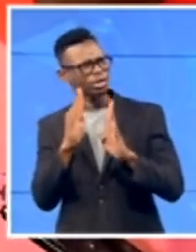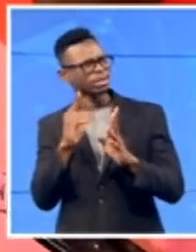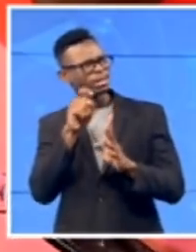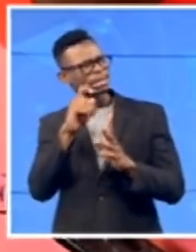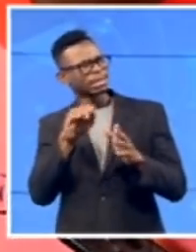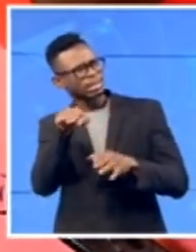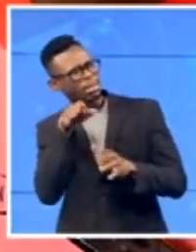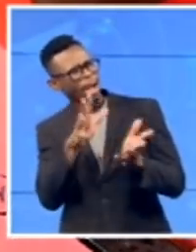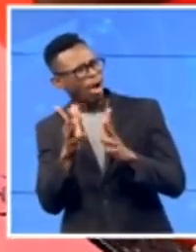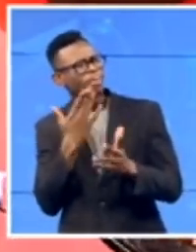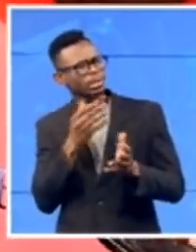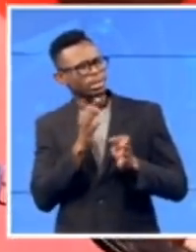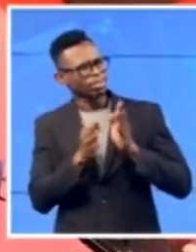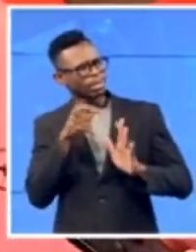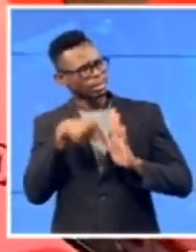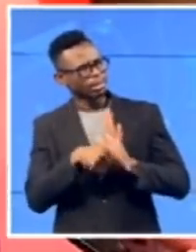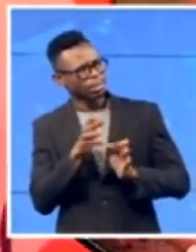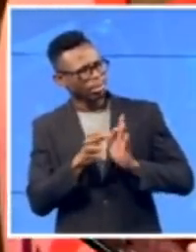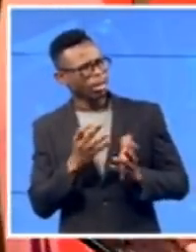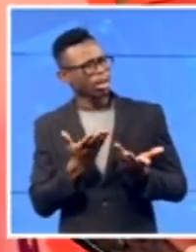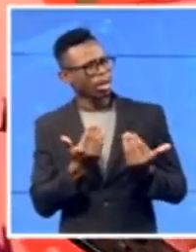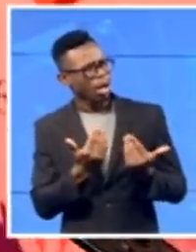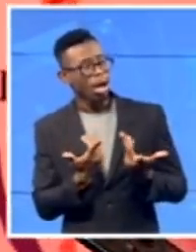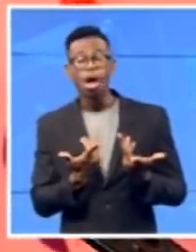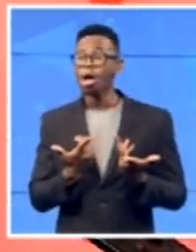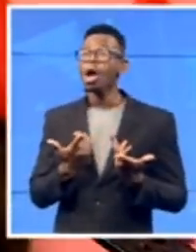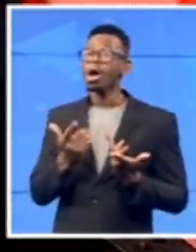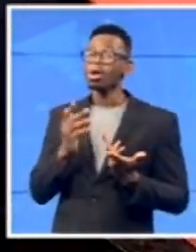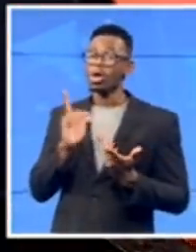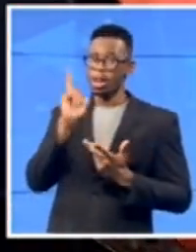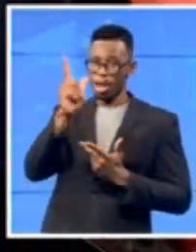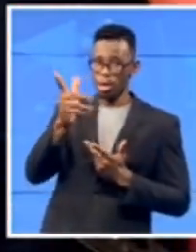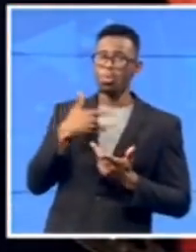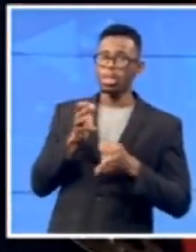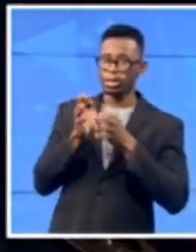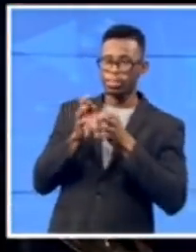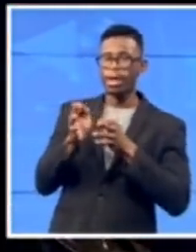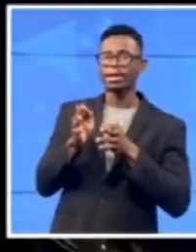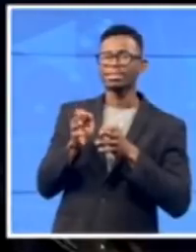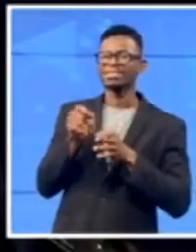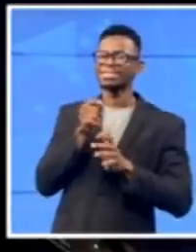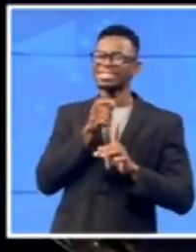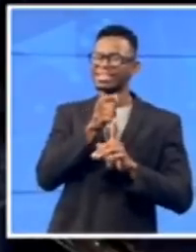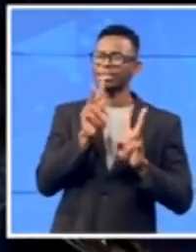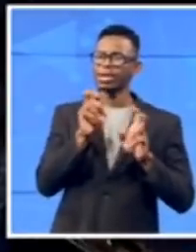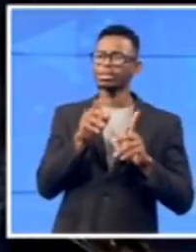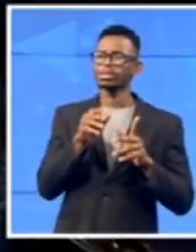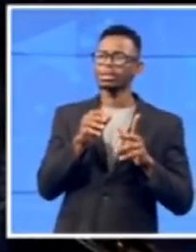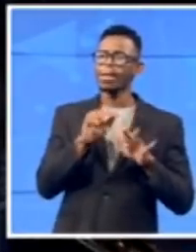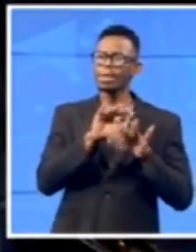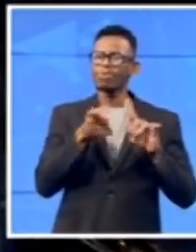to why he is fighting so much for this criminality to happen of illegal immigrants and why specifically